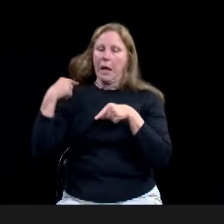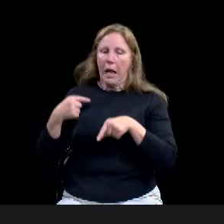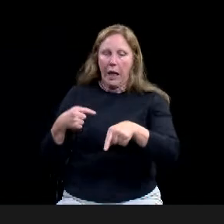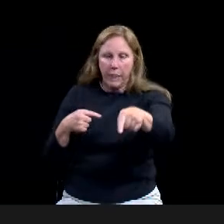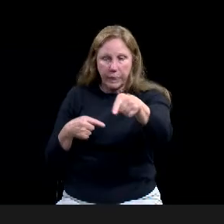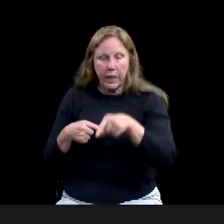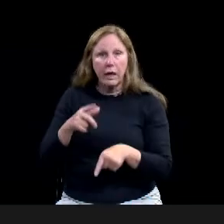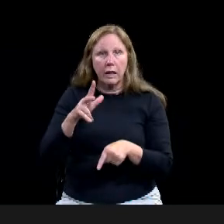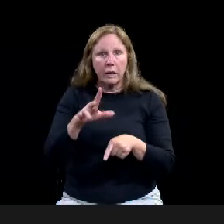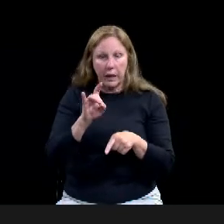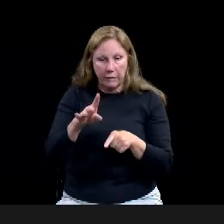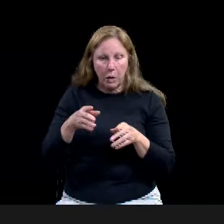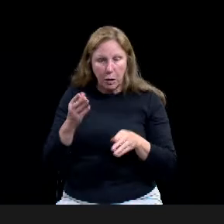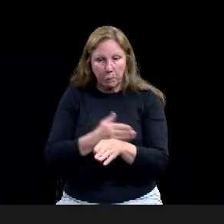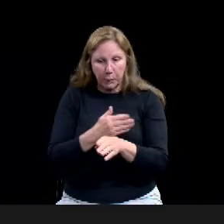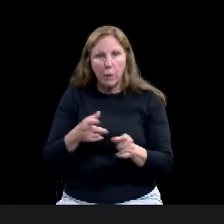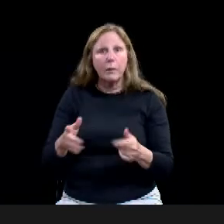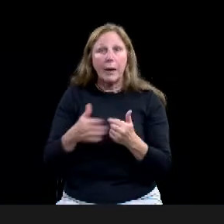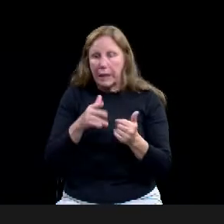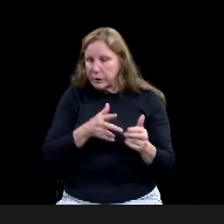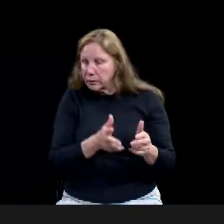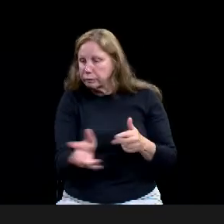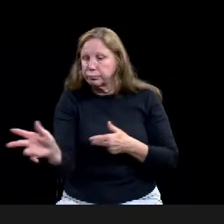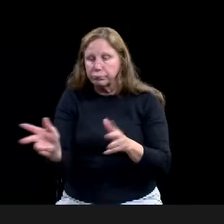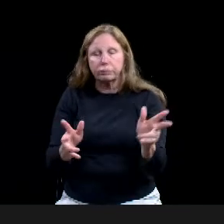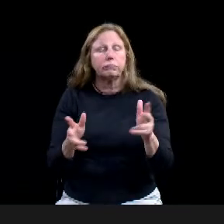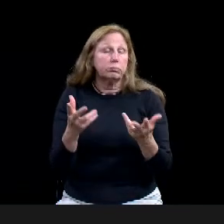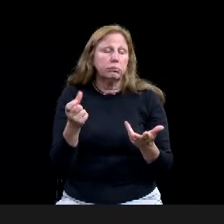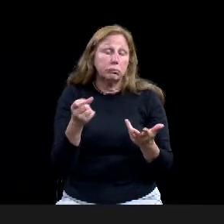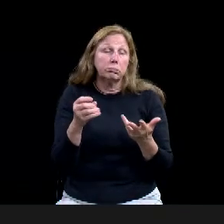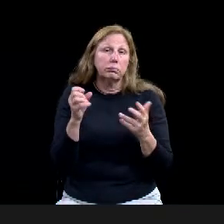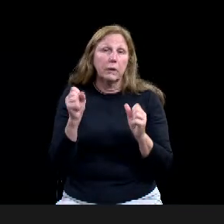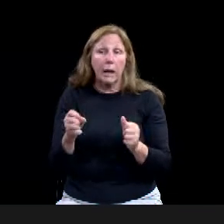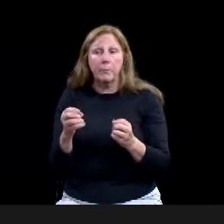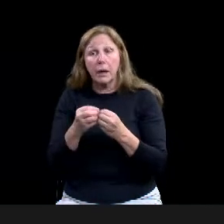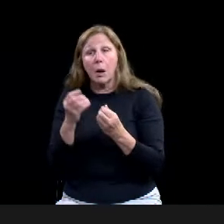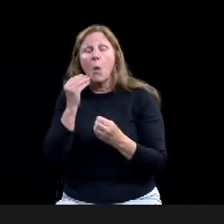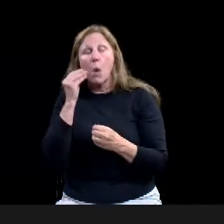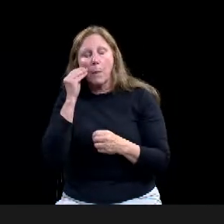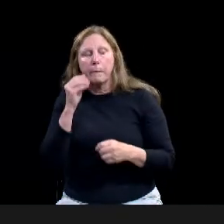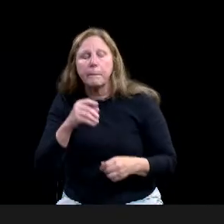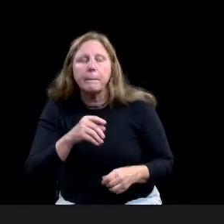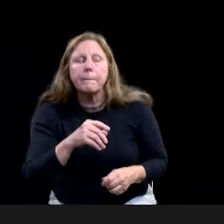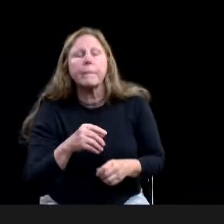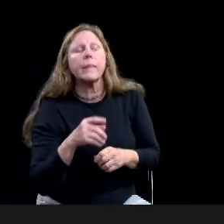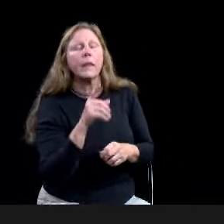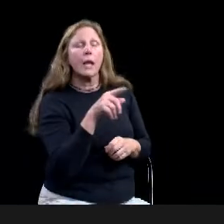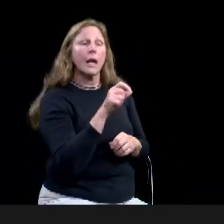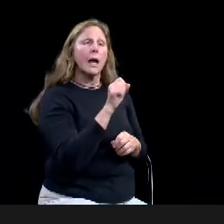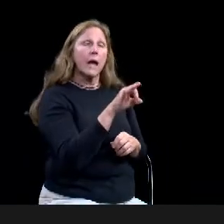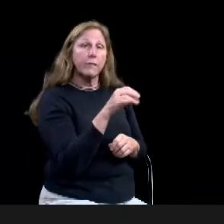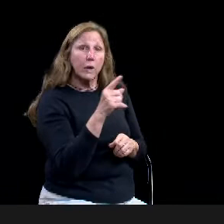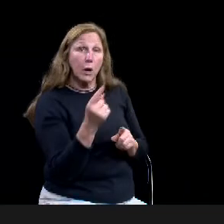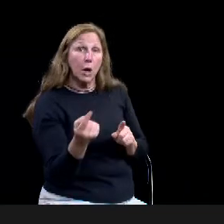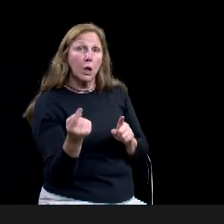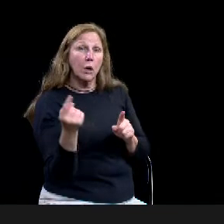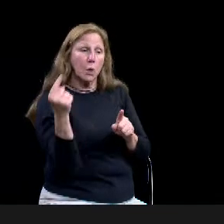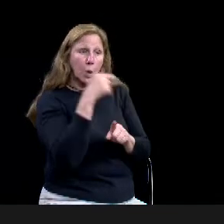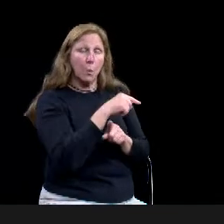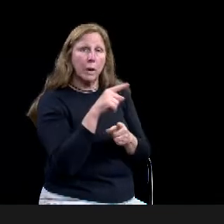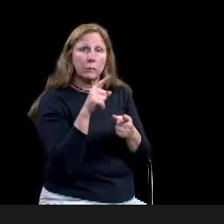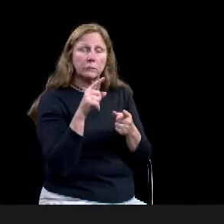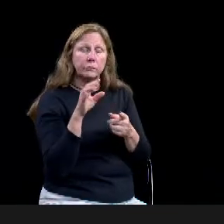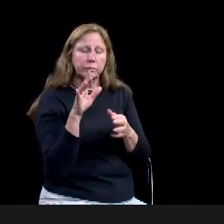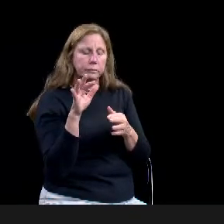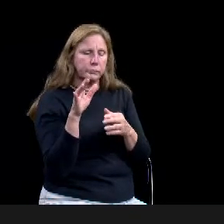you, if you would go back quickly to the, uh, street view, um, uh-huh, um,